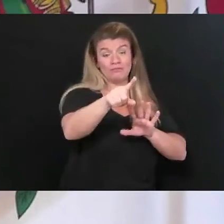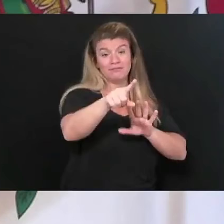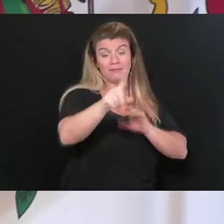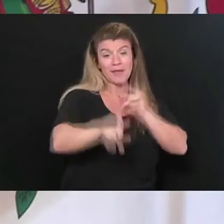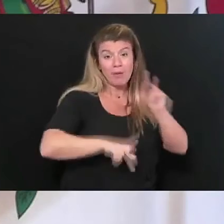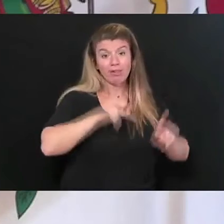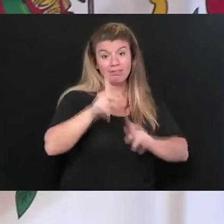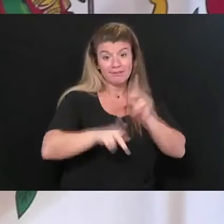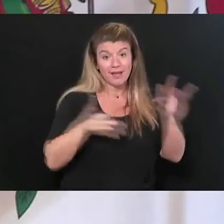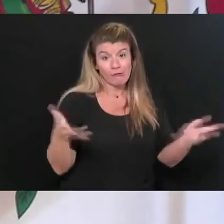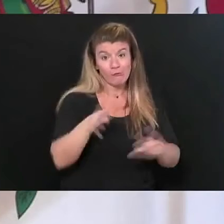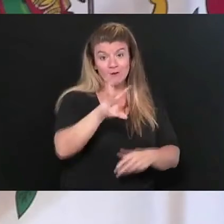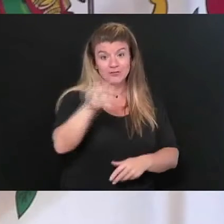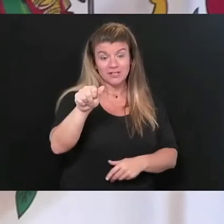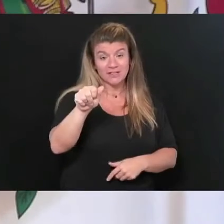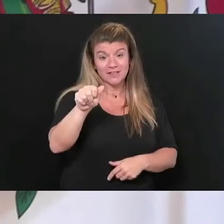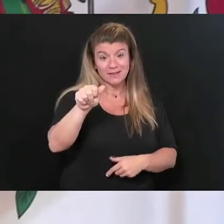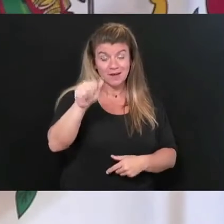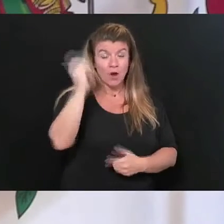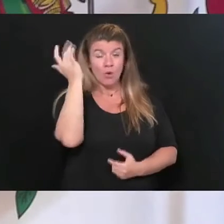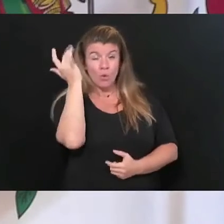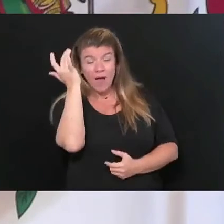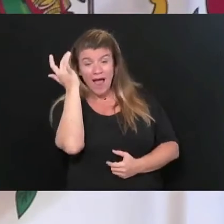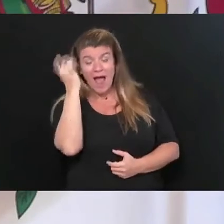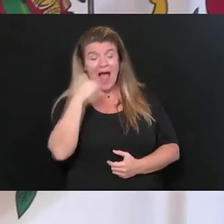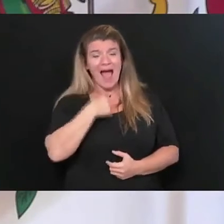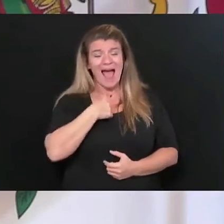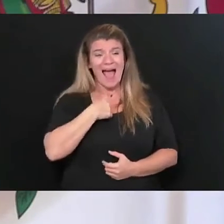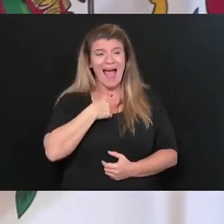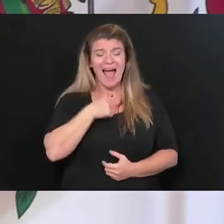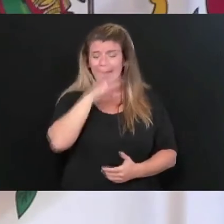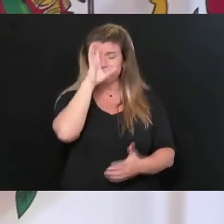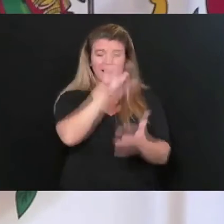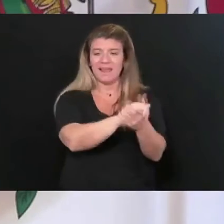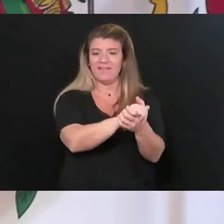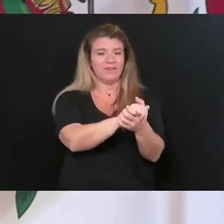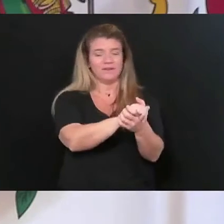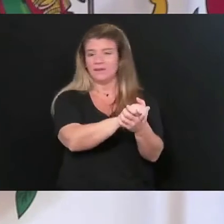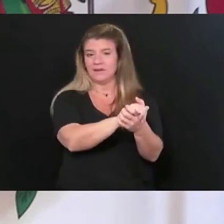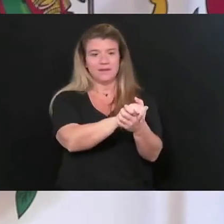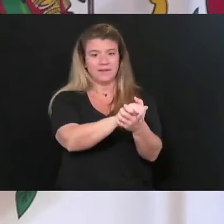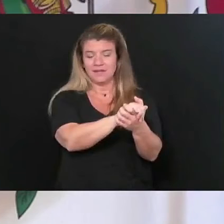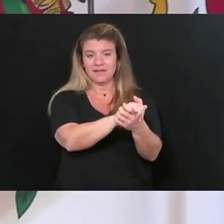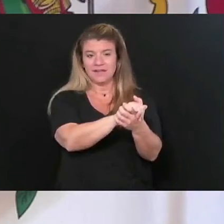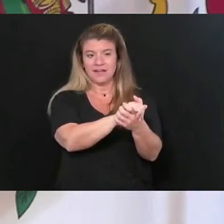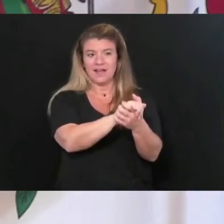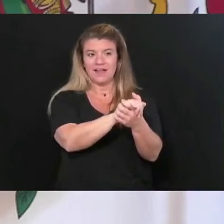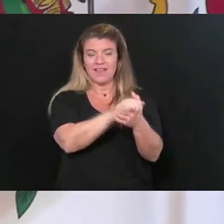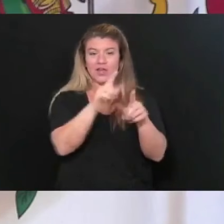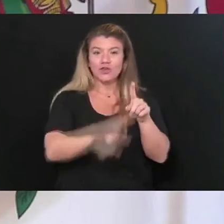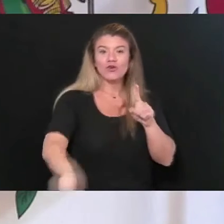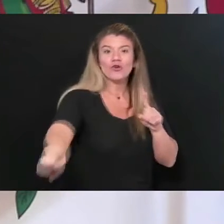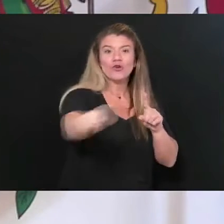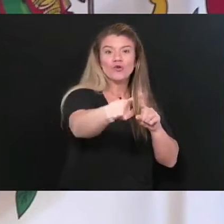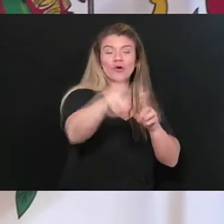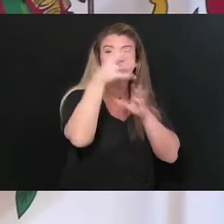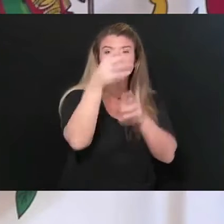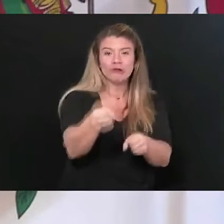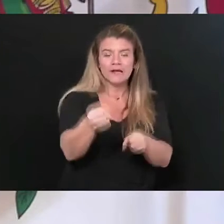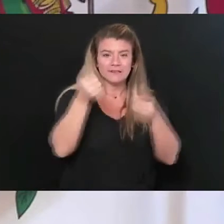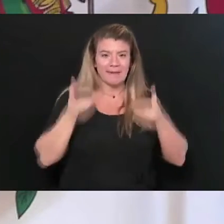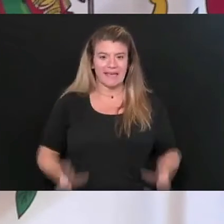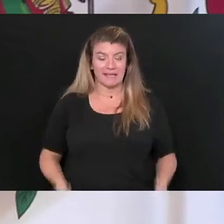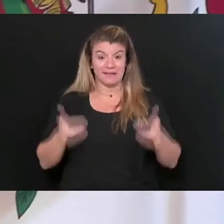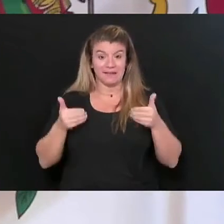I really believe I really do believe this. I believe that they trust me because they know